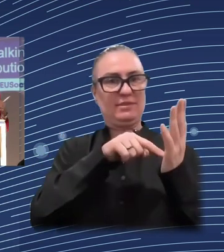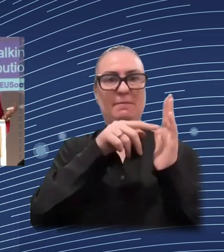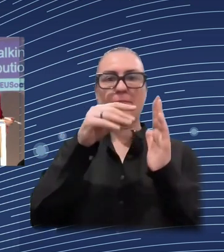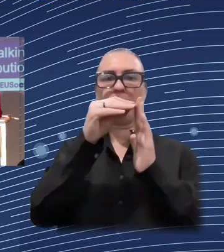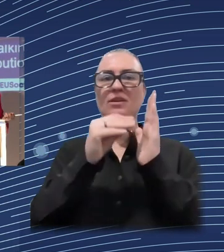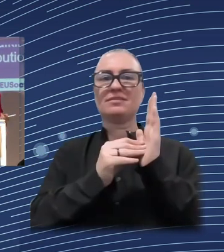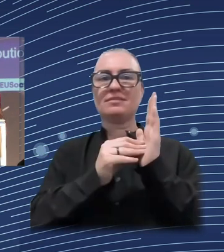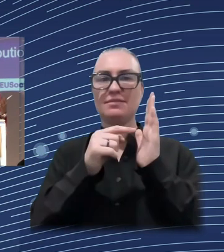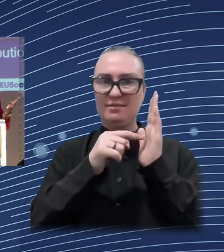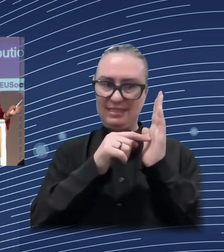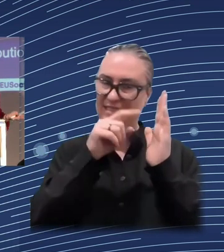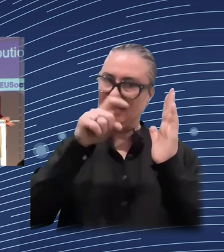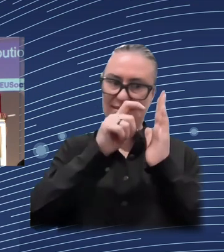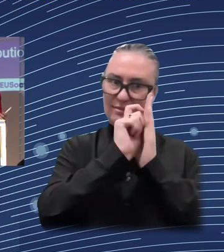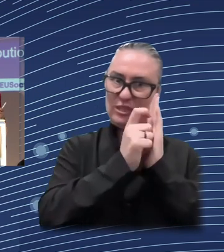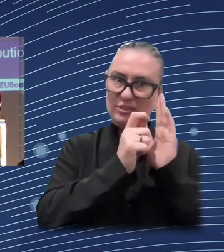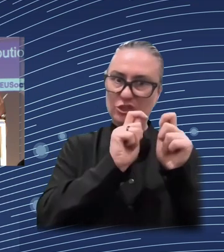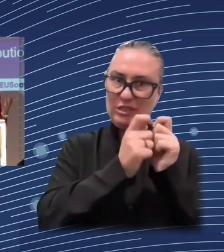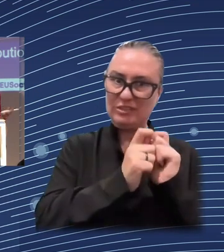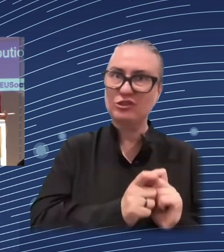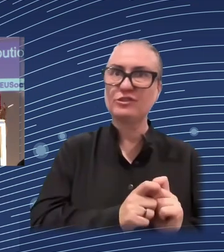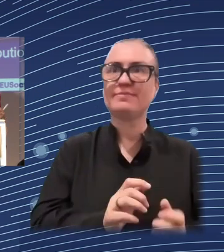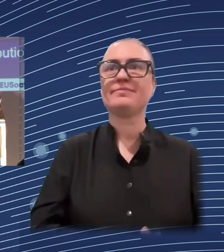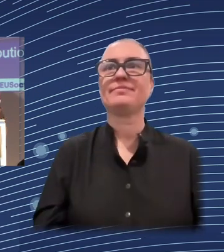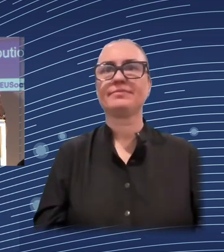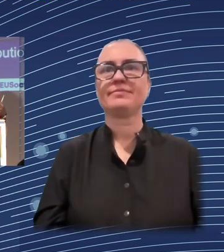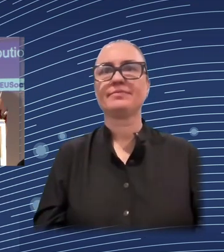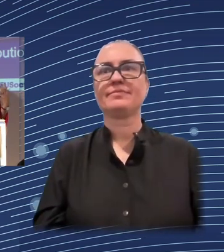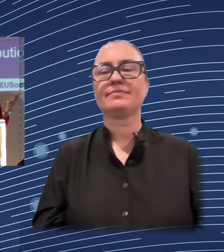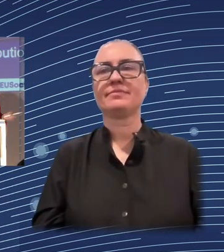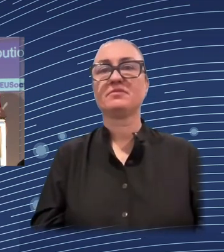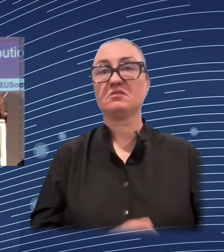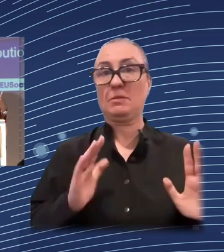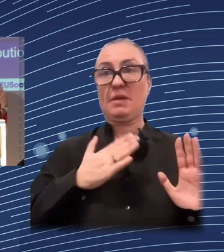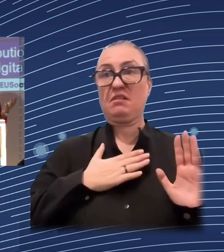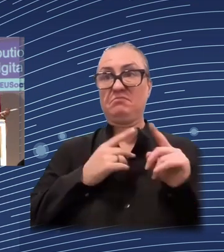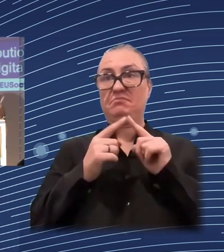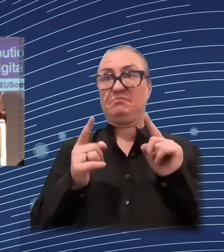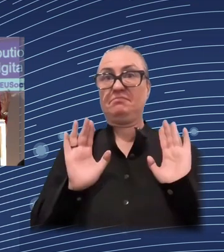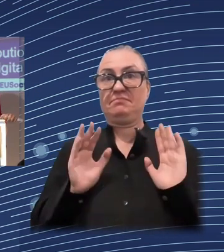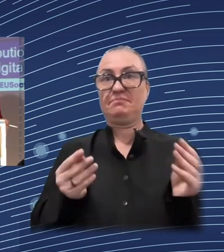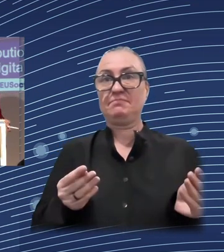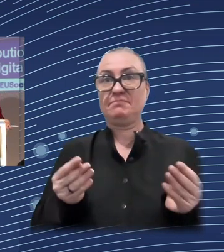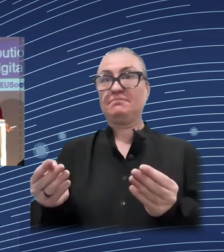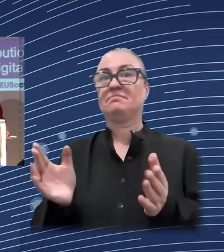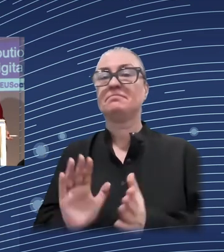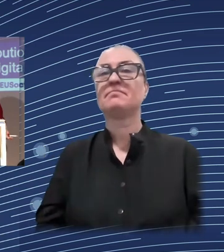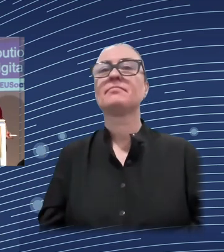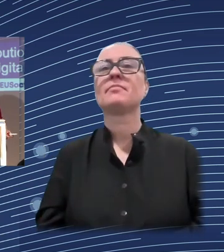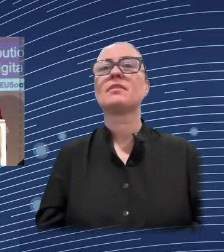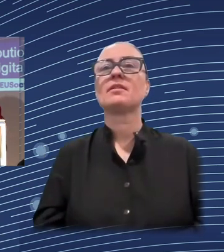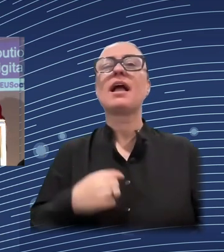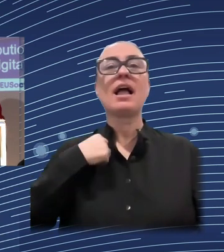We are also speaking about the digital transformation. A lot of the digital transformation is about data and the use of data. So,